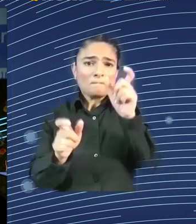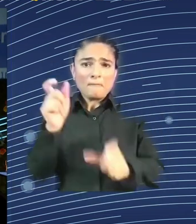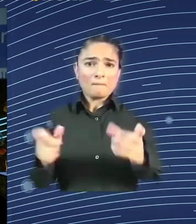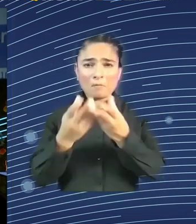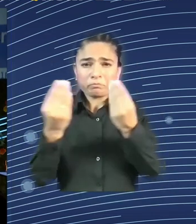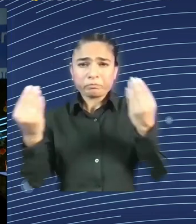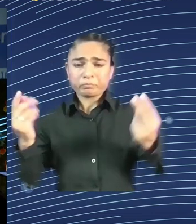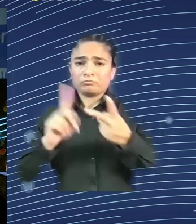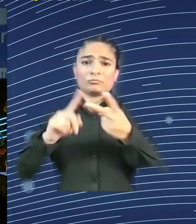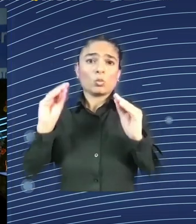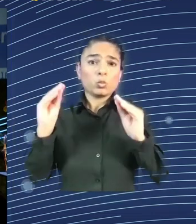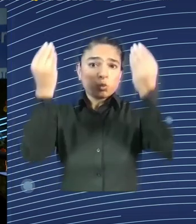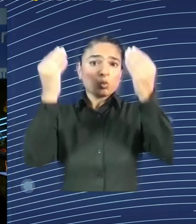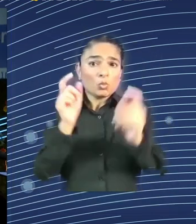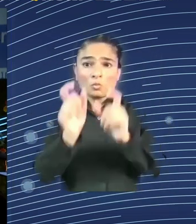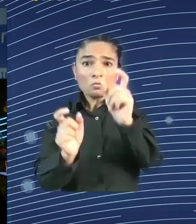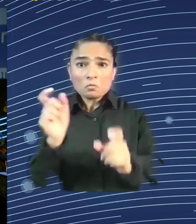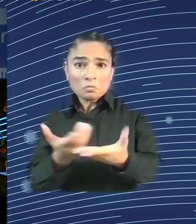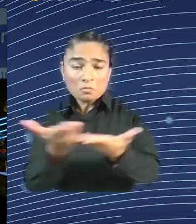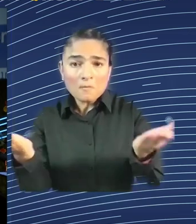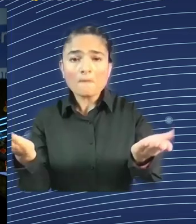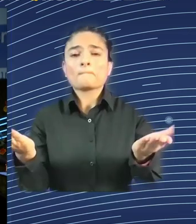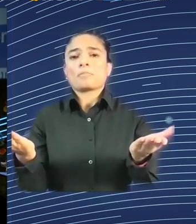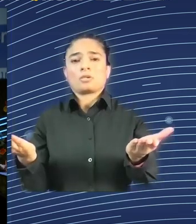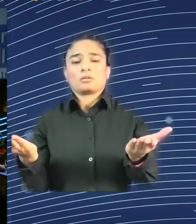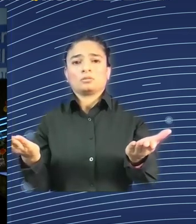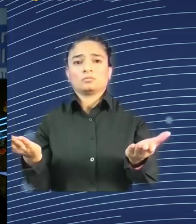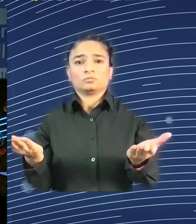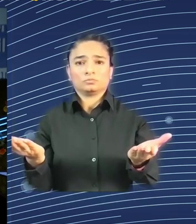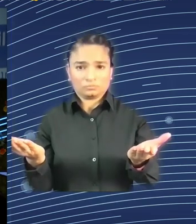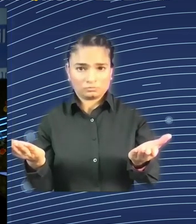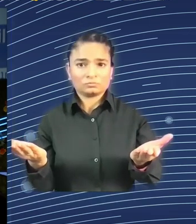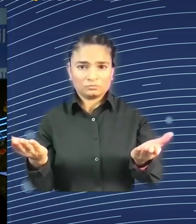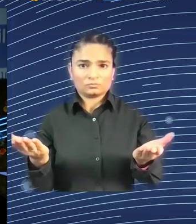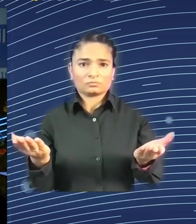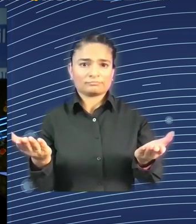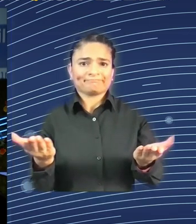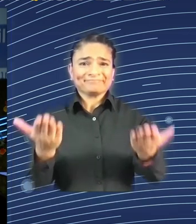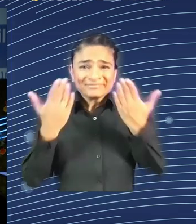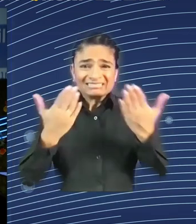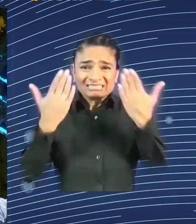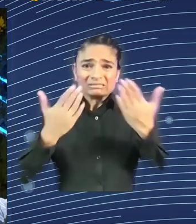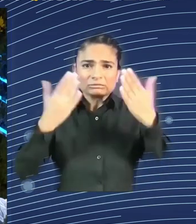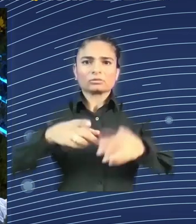What is it that young people require to thrive and succeed in the age of AI as entrepreneurs?